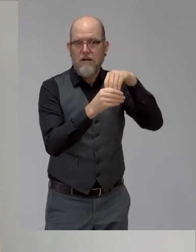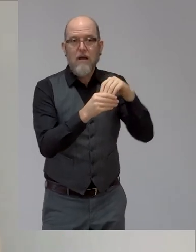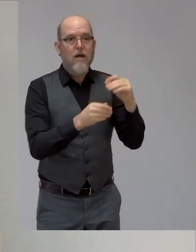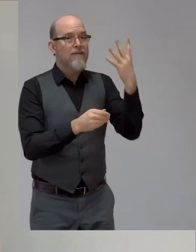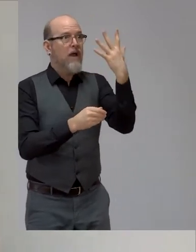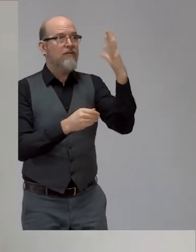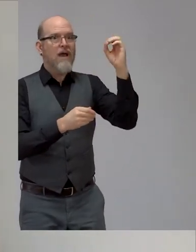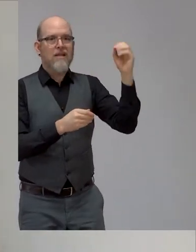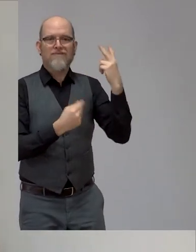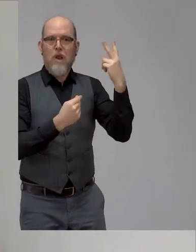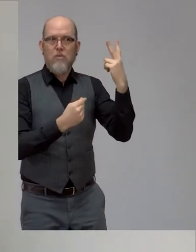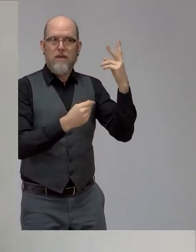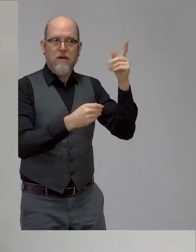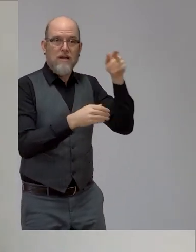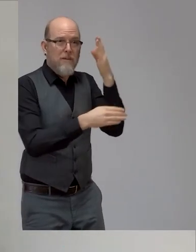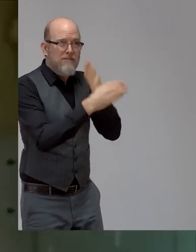your experience with disability?